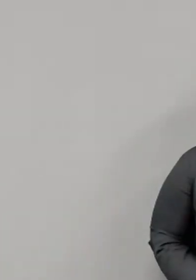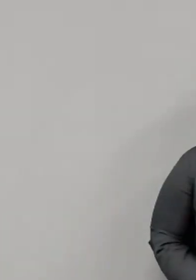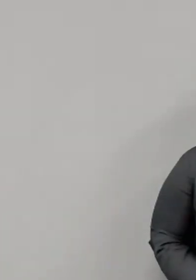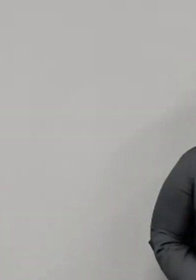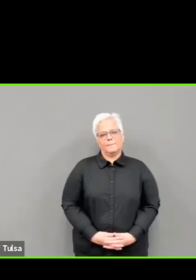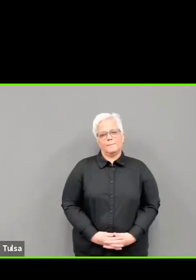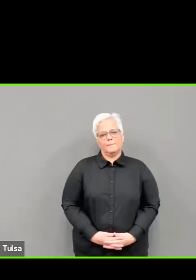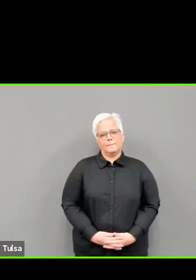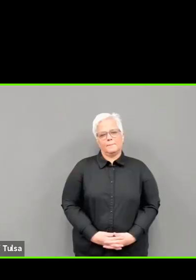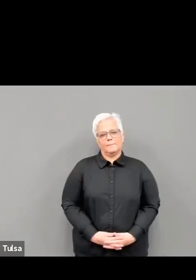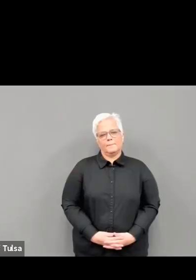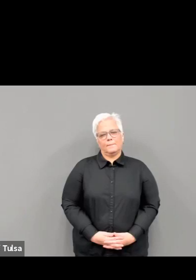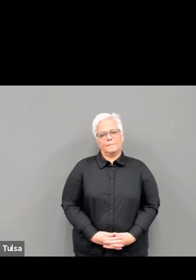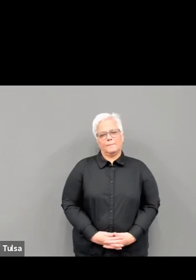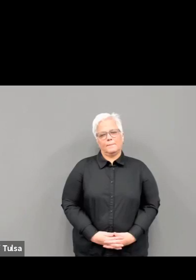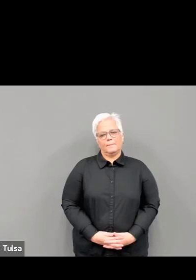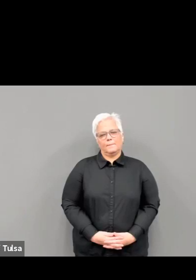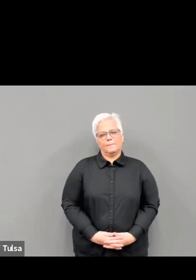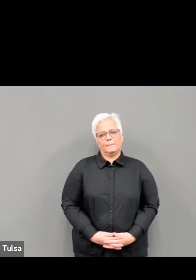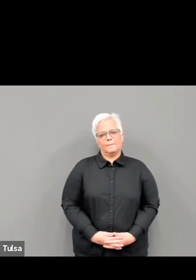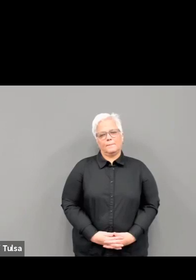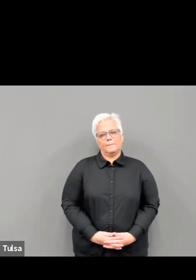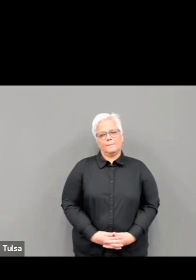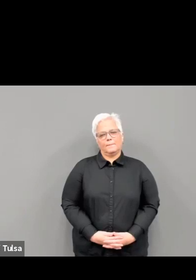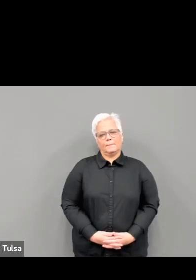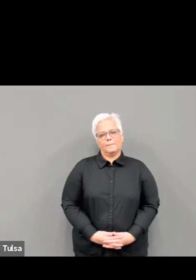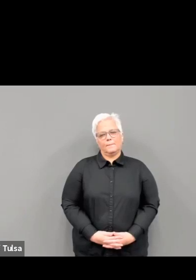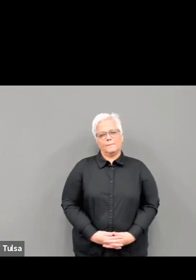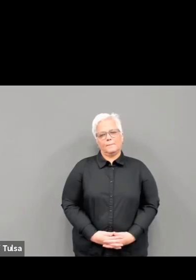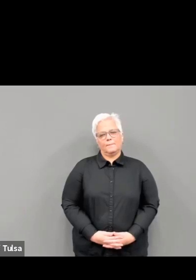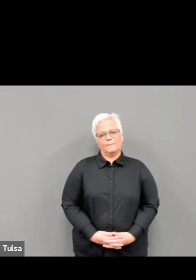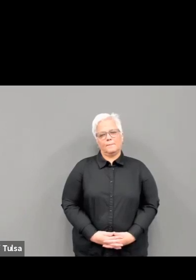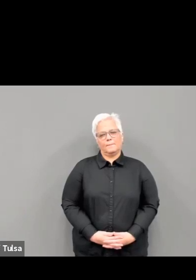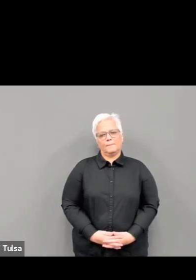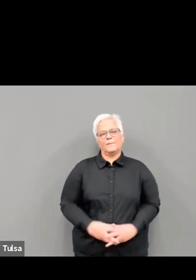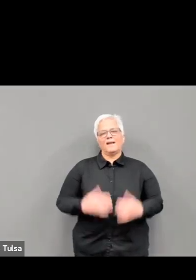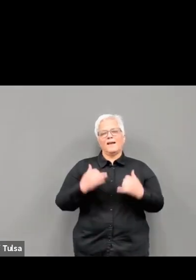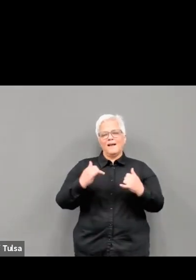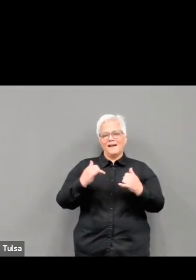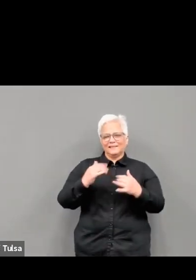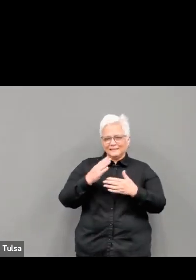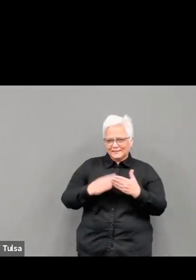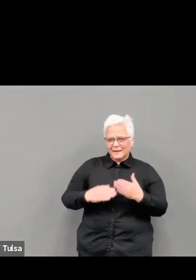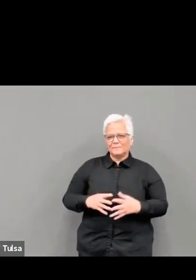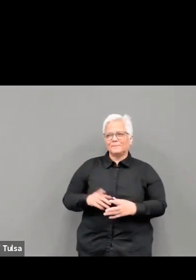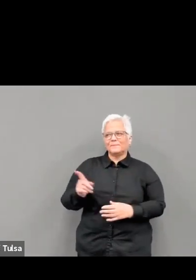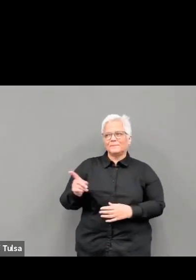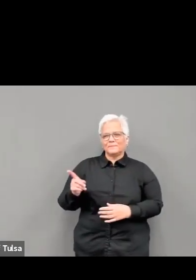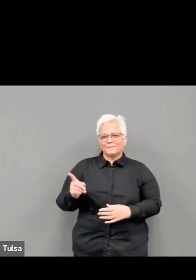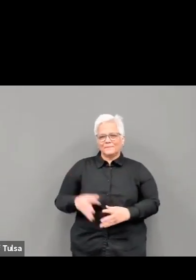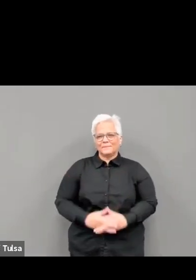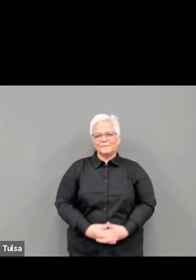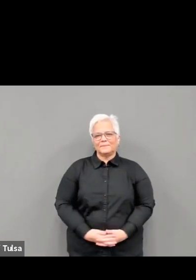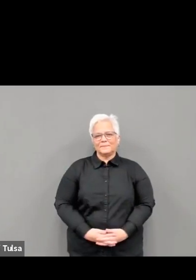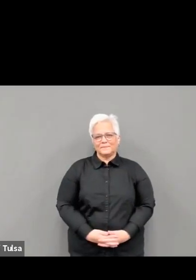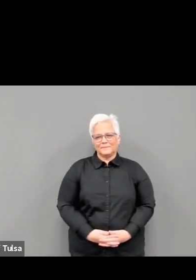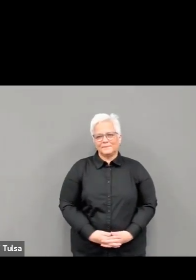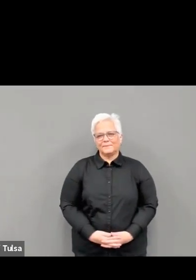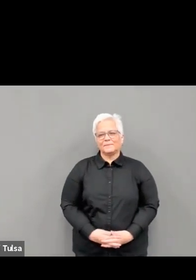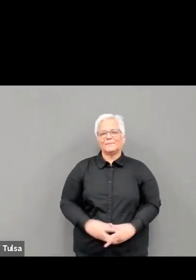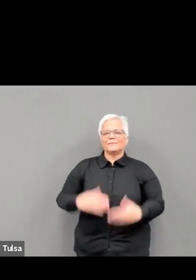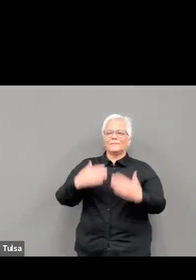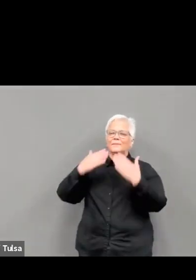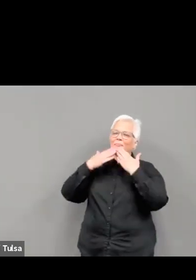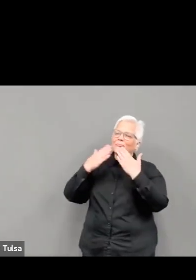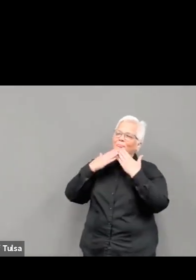It's honor for me to turn it over to my colleague from Tulsa County, County Commissioner, Karen Keith. Thank you, Mayor. Please stand by for the next